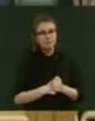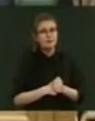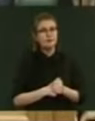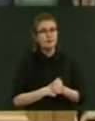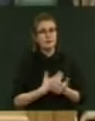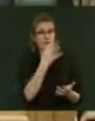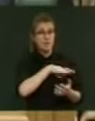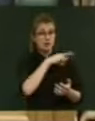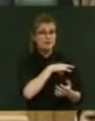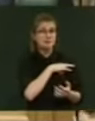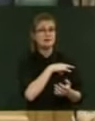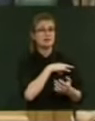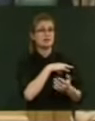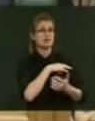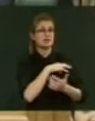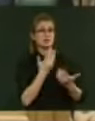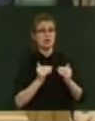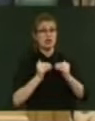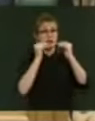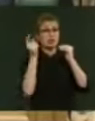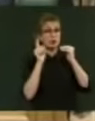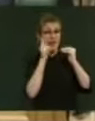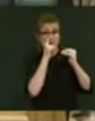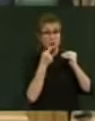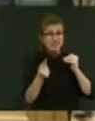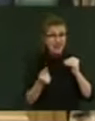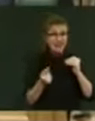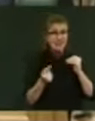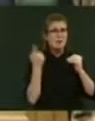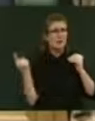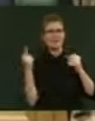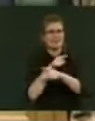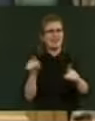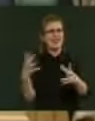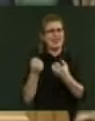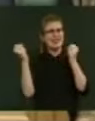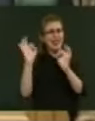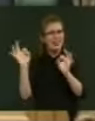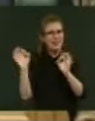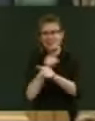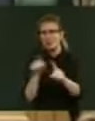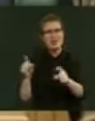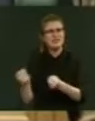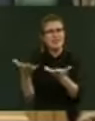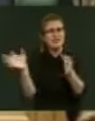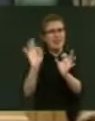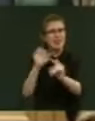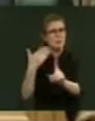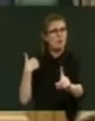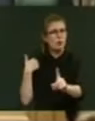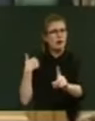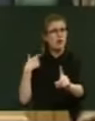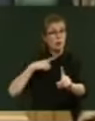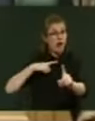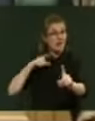increase today is pretty minimal, sir, they get nothing. They have delivered nothing to this country. Why? Because they are in